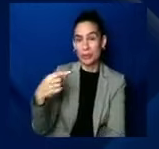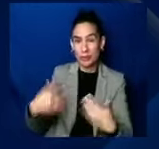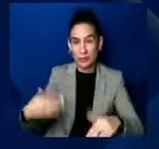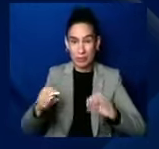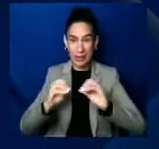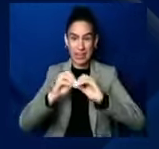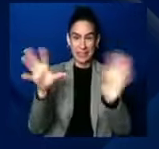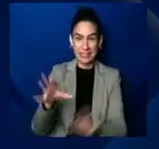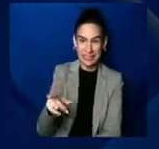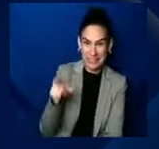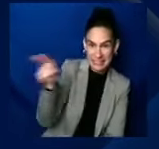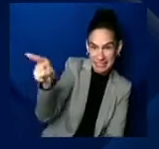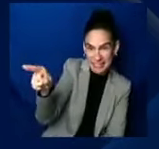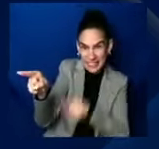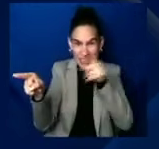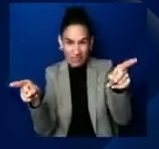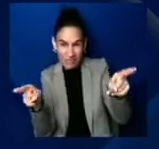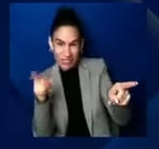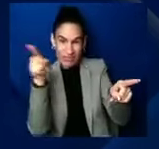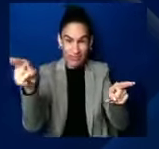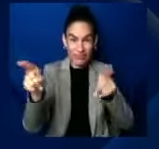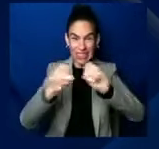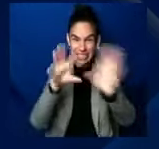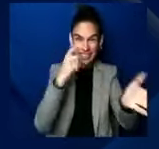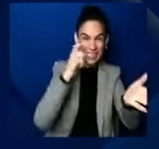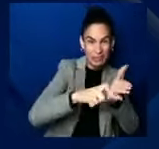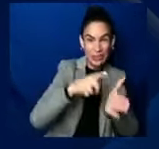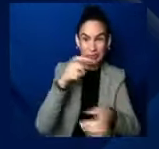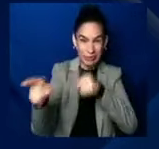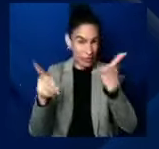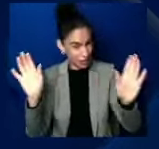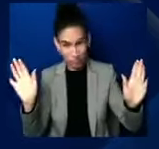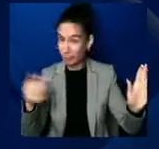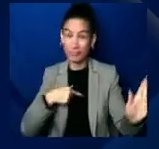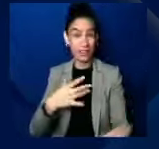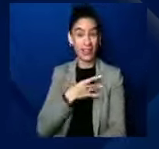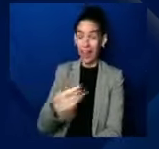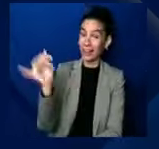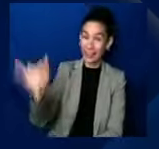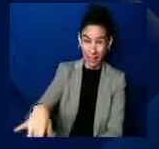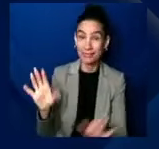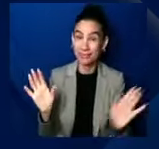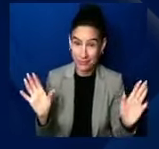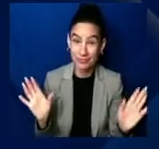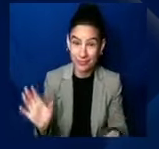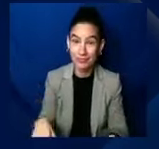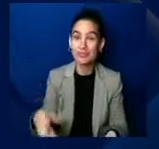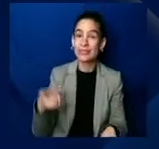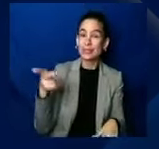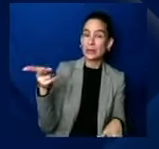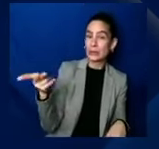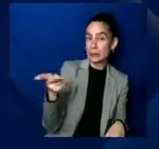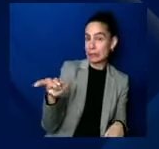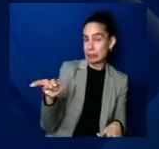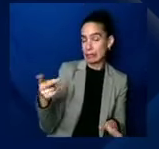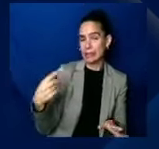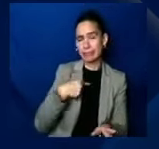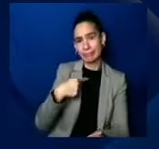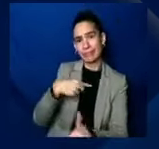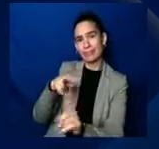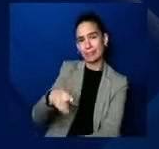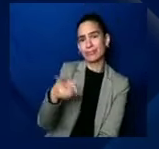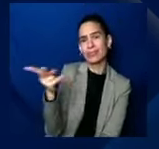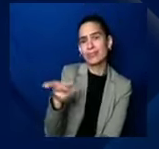Let me wrap up fellas. Look, the two of you have, uh, in my opinion, uh, been important in this